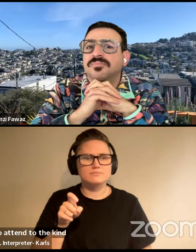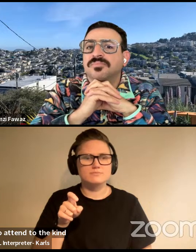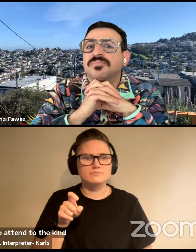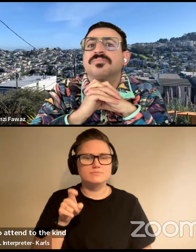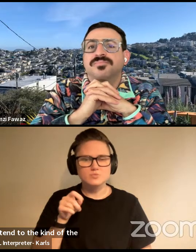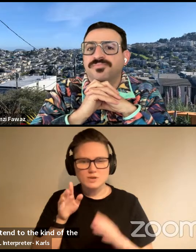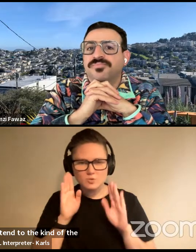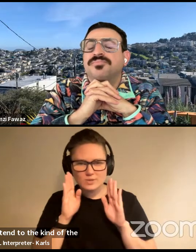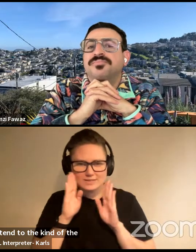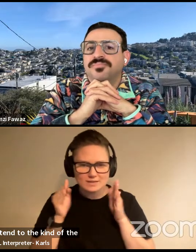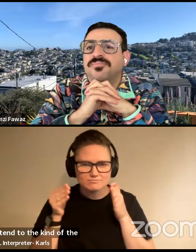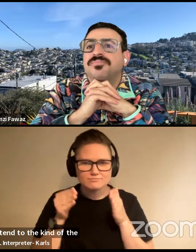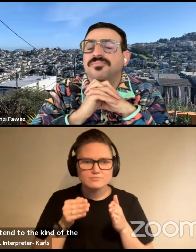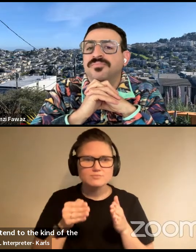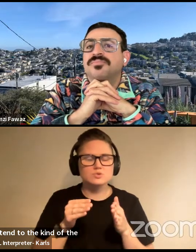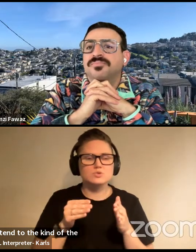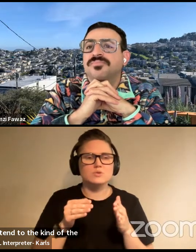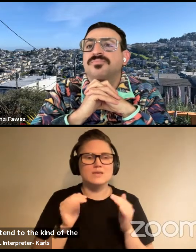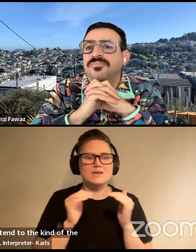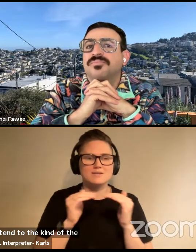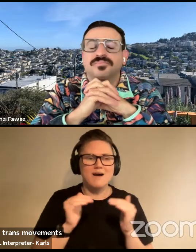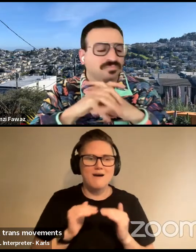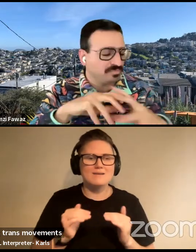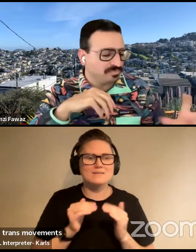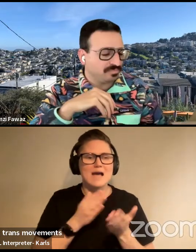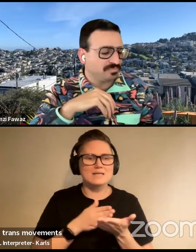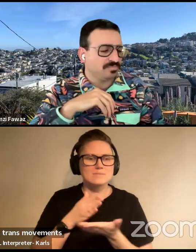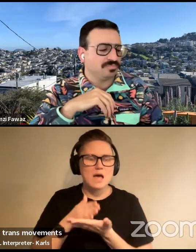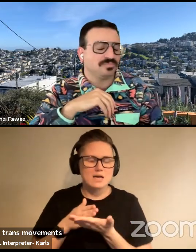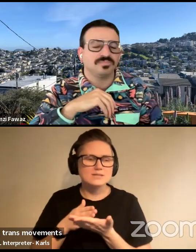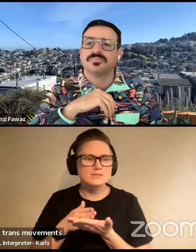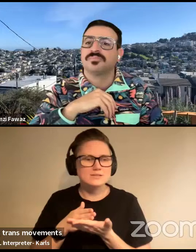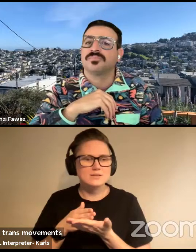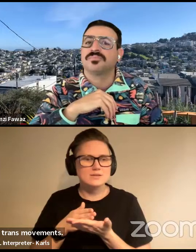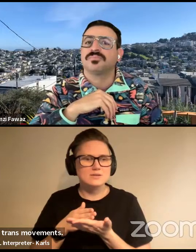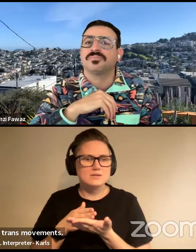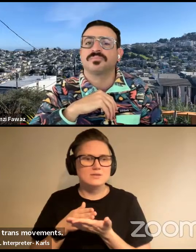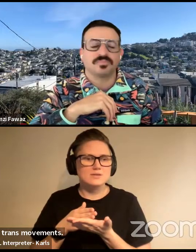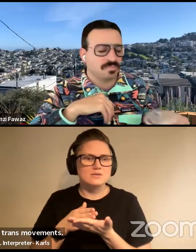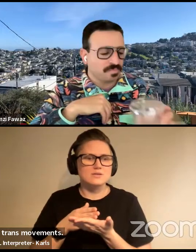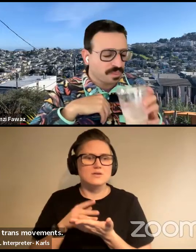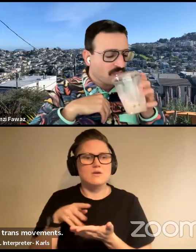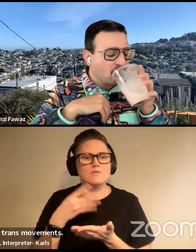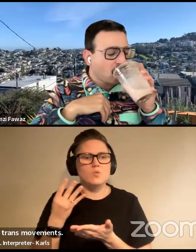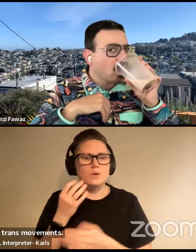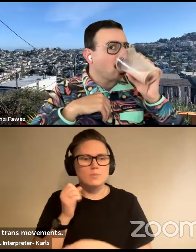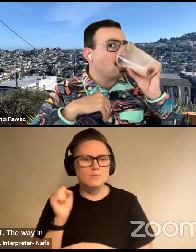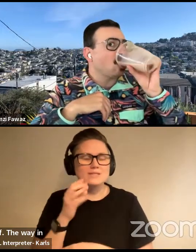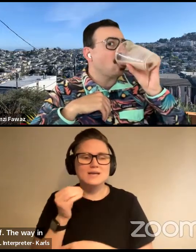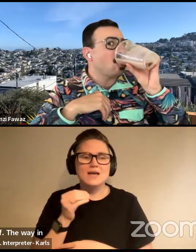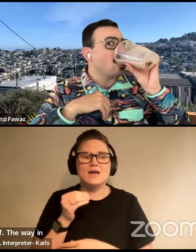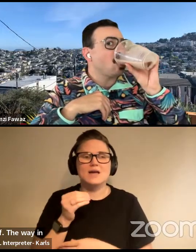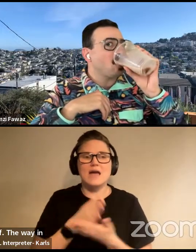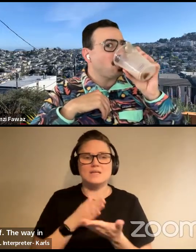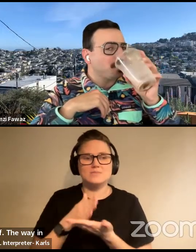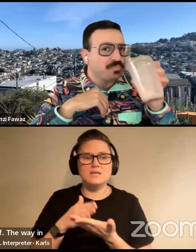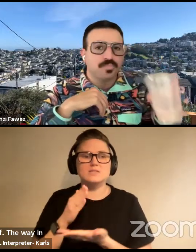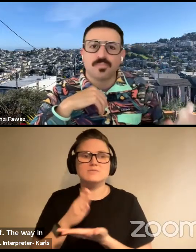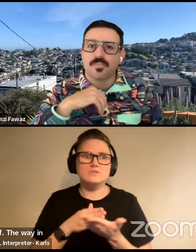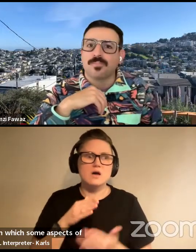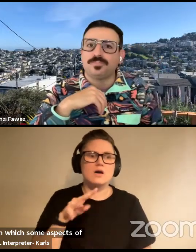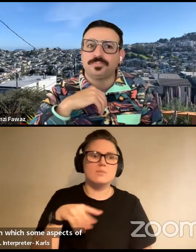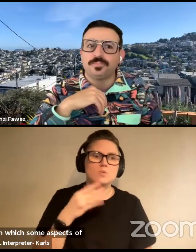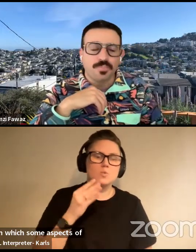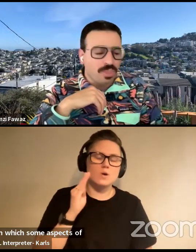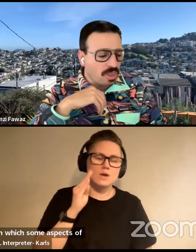of queer and trans movements, and also the kind of the way in which some aspects of LGBT politics, queer politics and